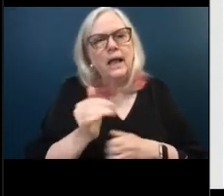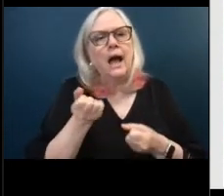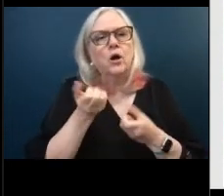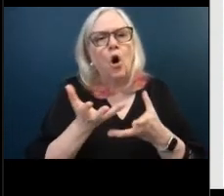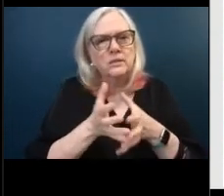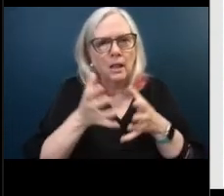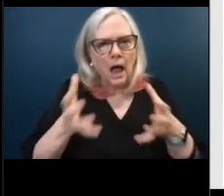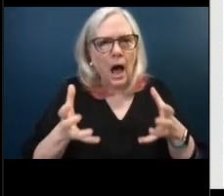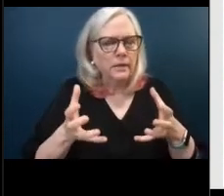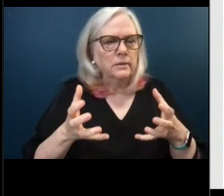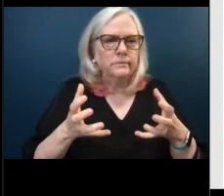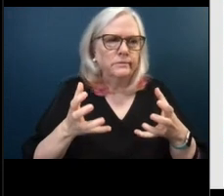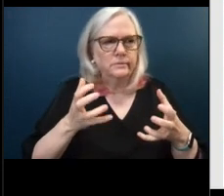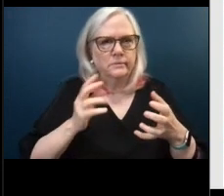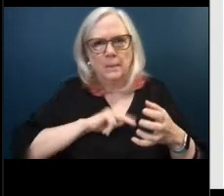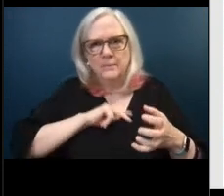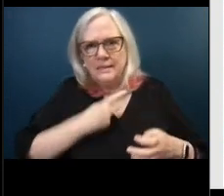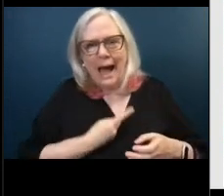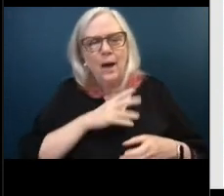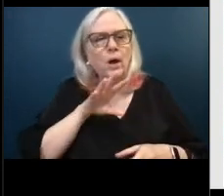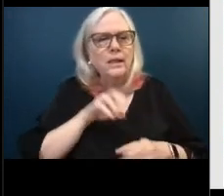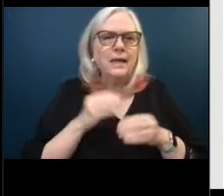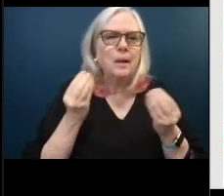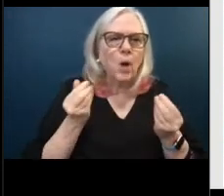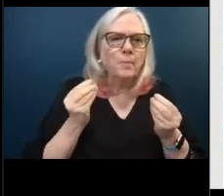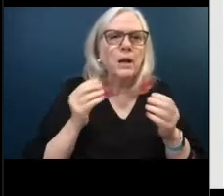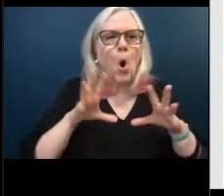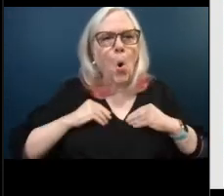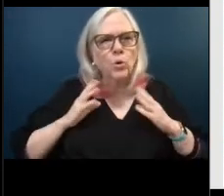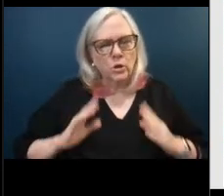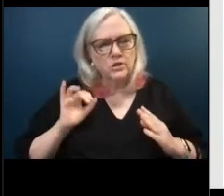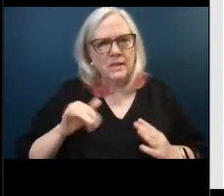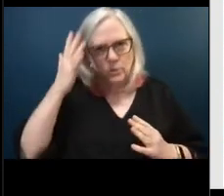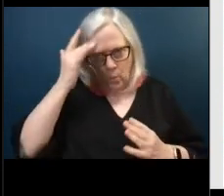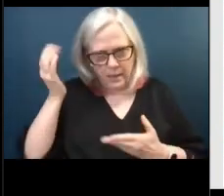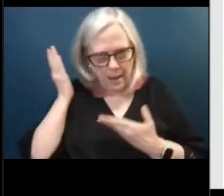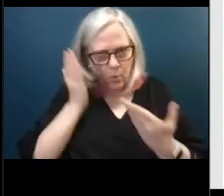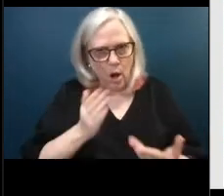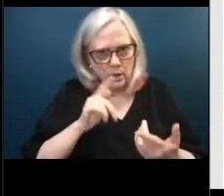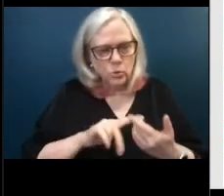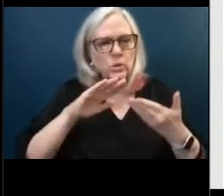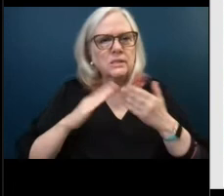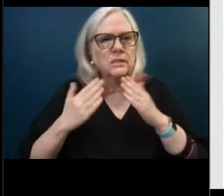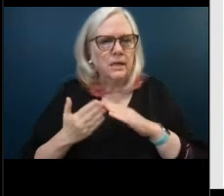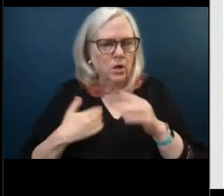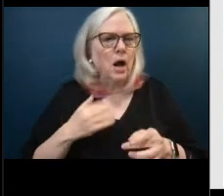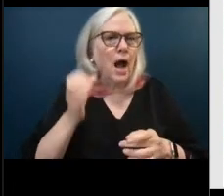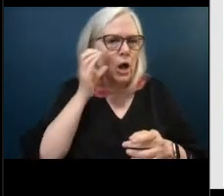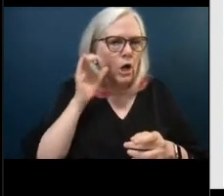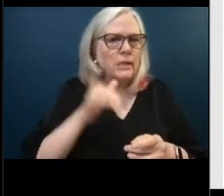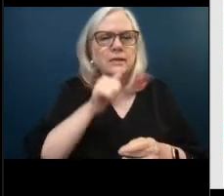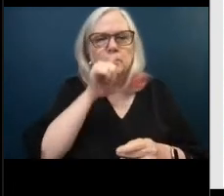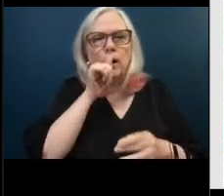among all the property owners so that's when they started bringing it to the city so i heard something about you know it's privately owned it's like